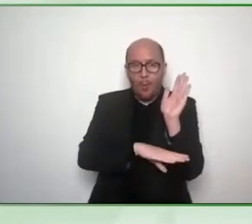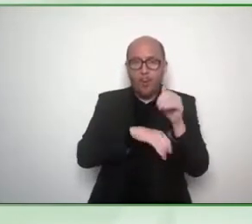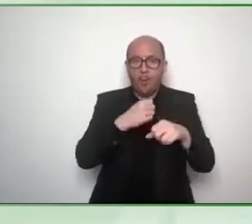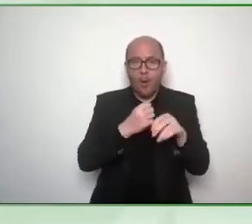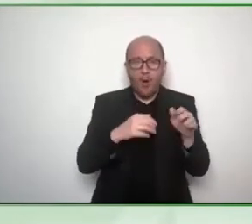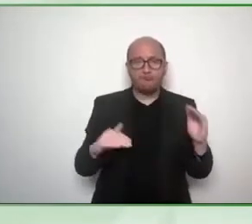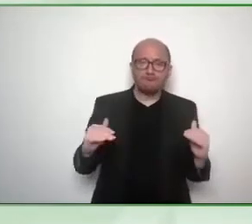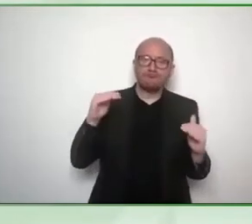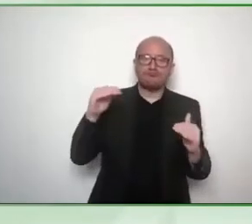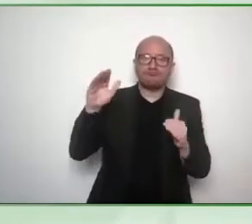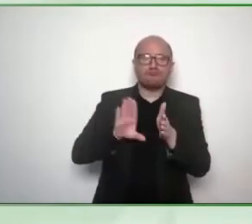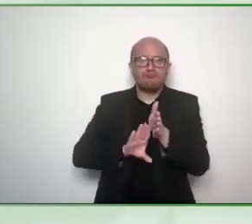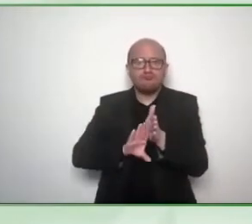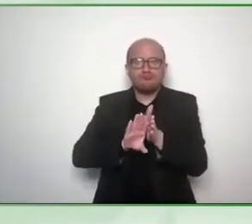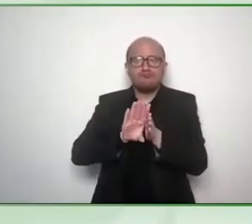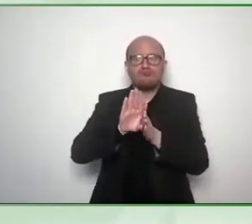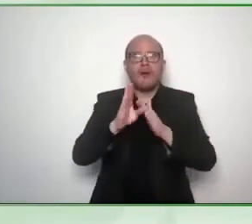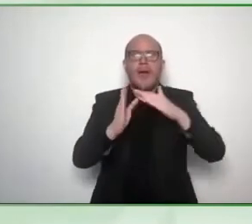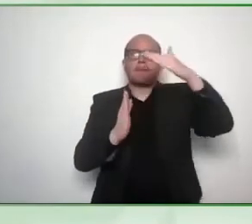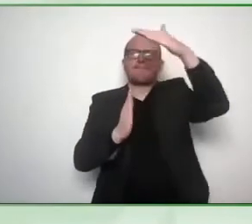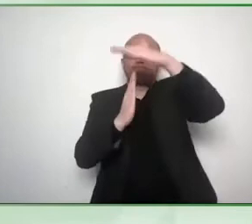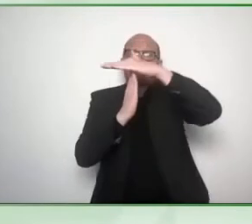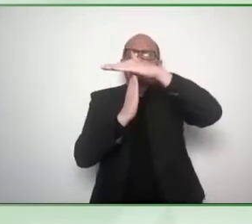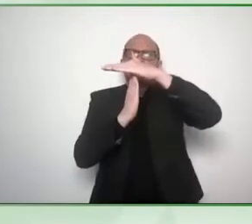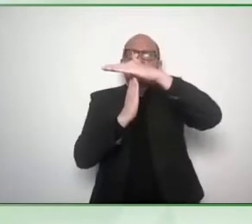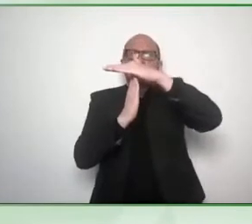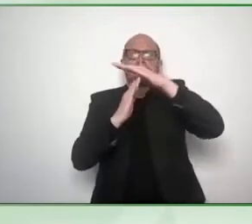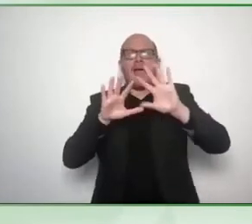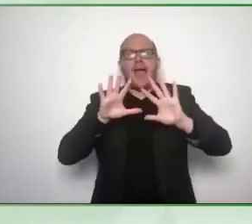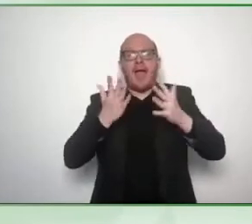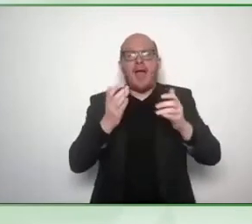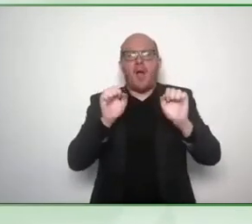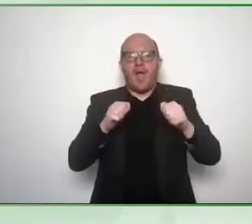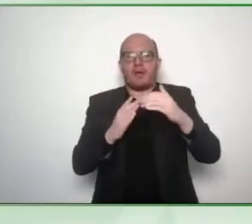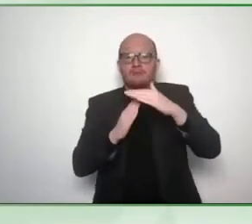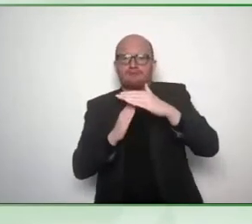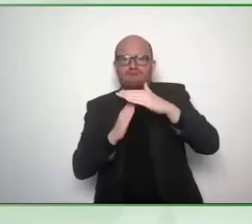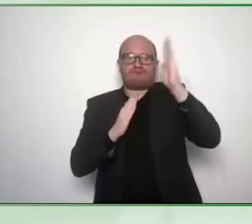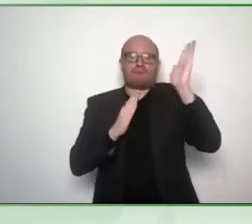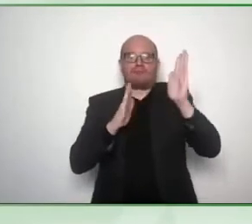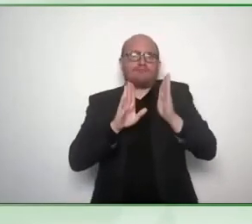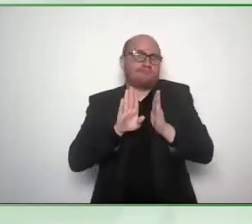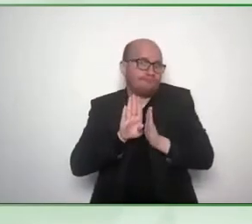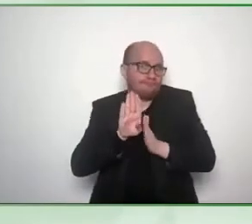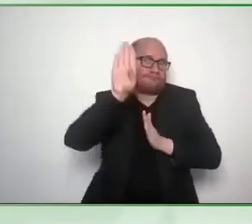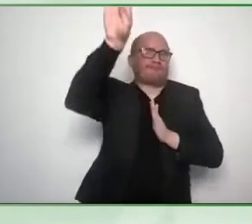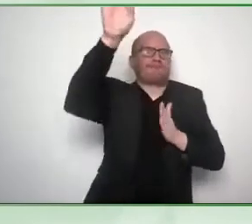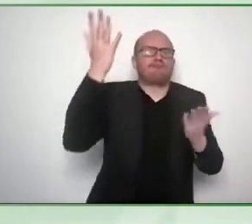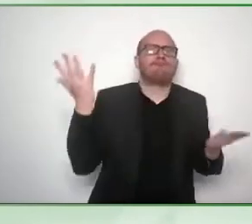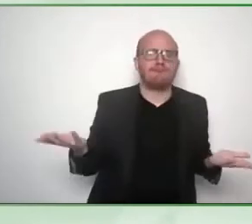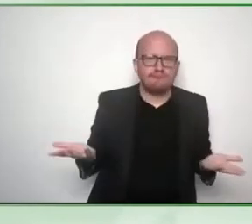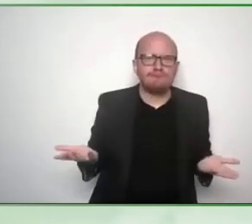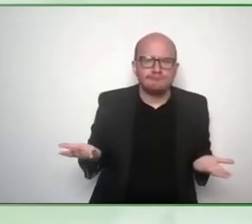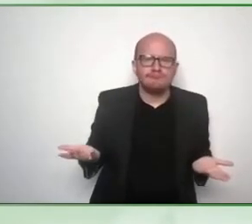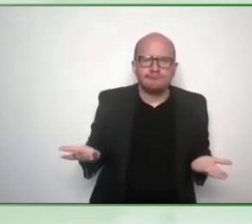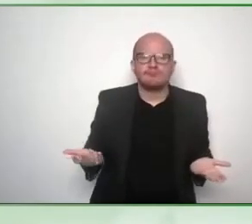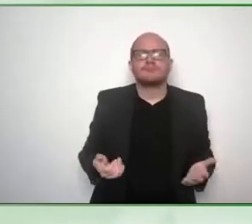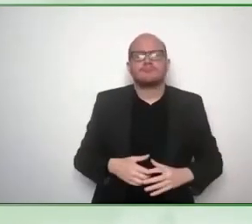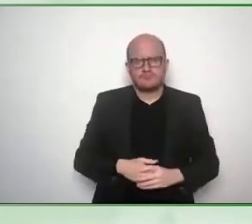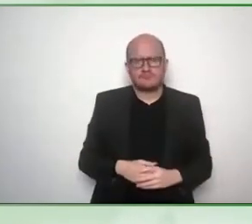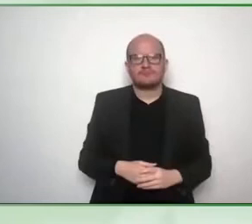about the mechanisms that are at play when it comes to enabling